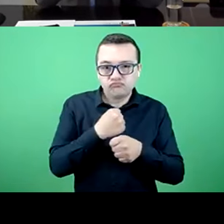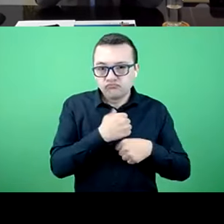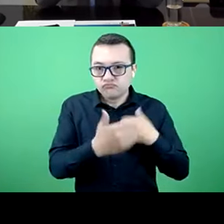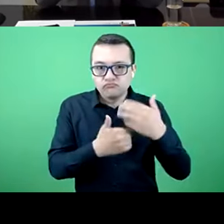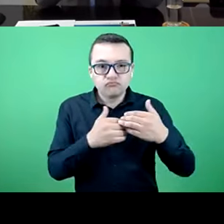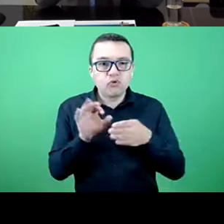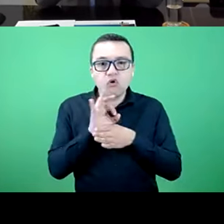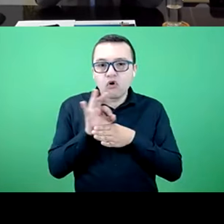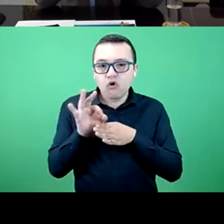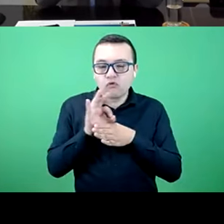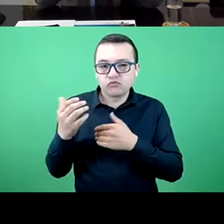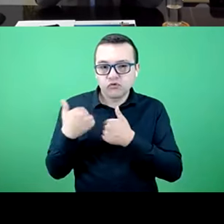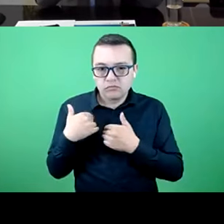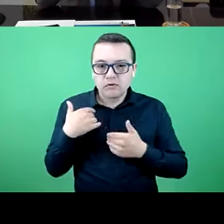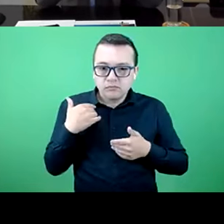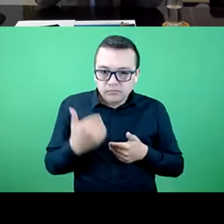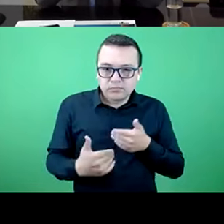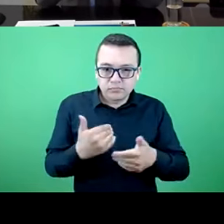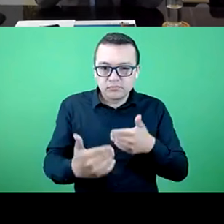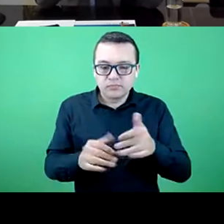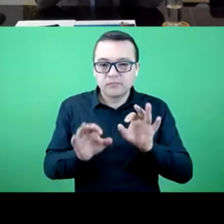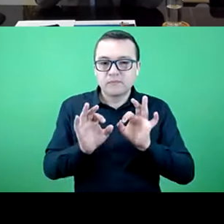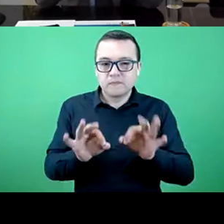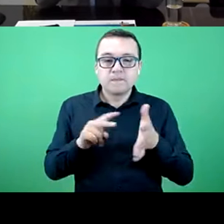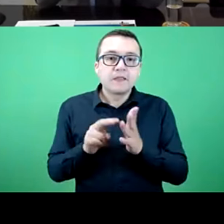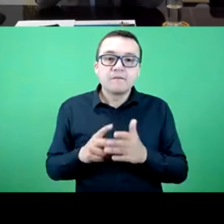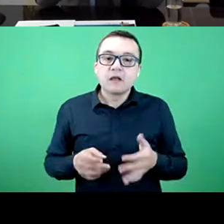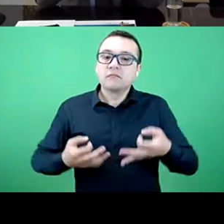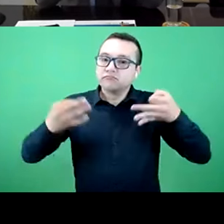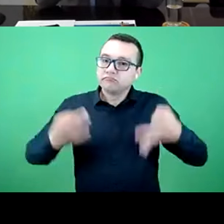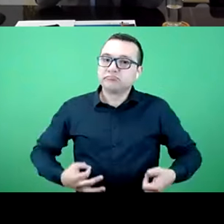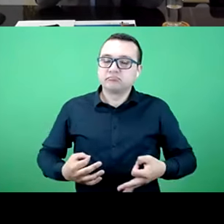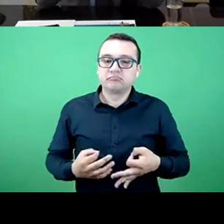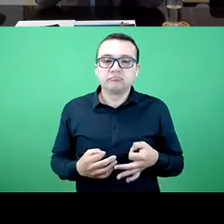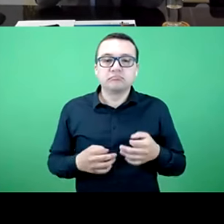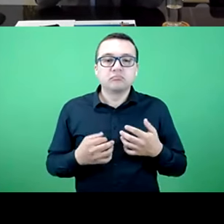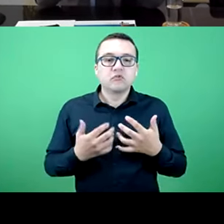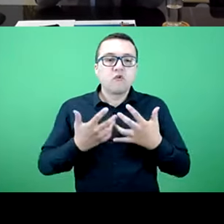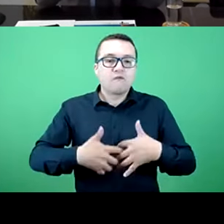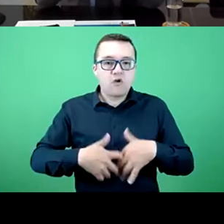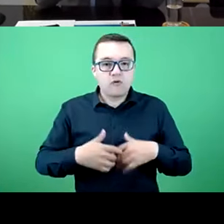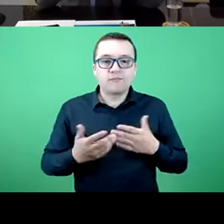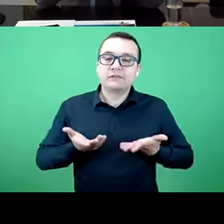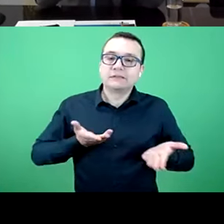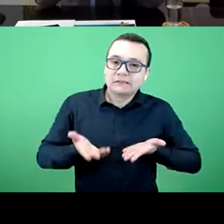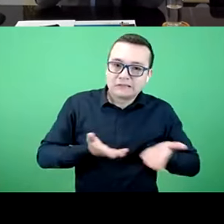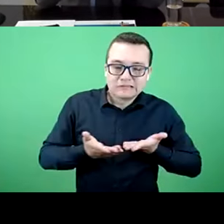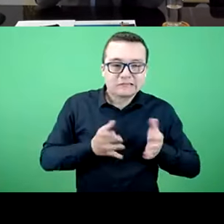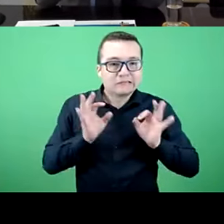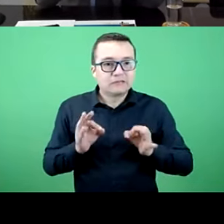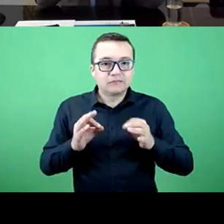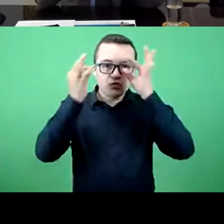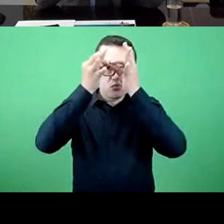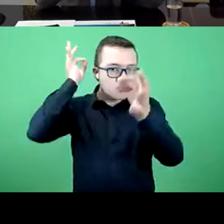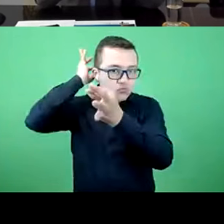operators and the providers rights and duties. So there are rights for those who use these subjects